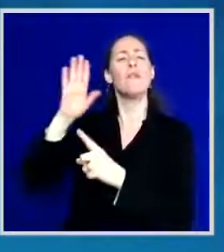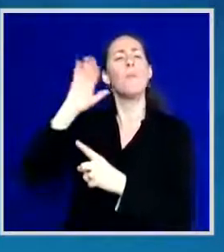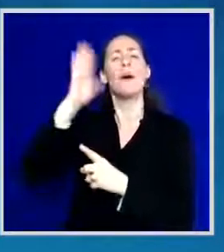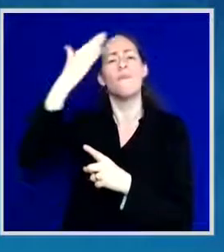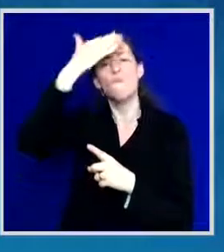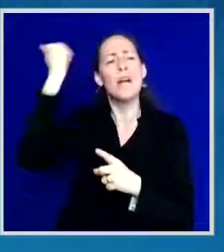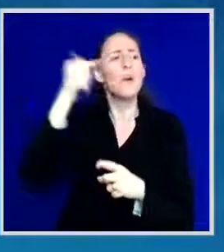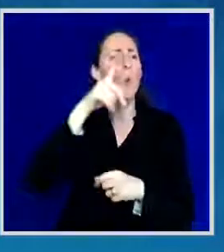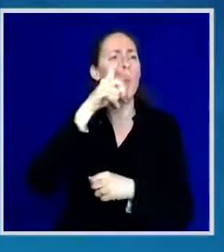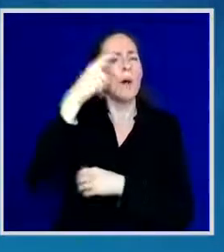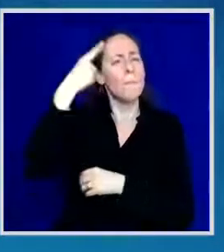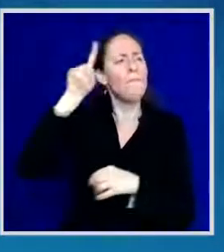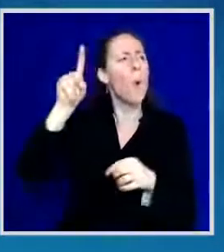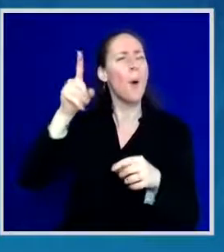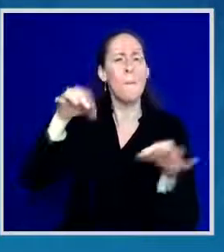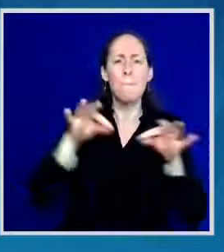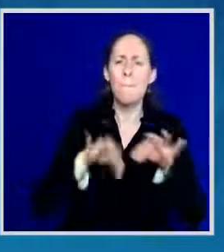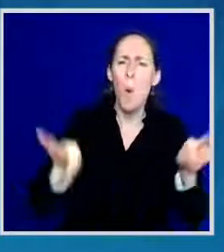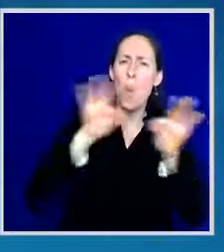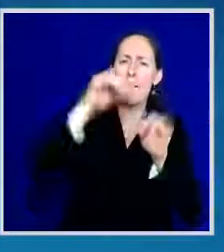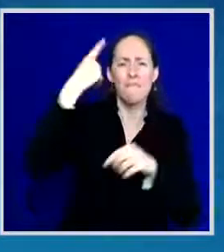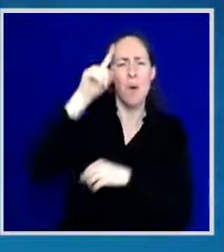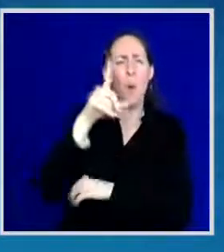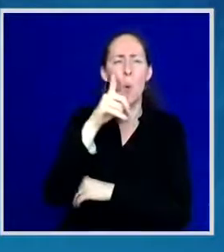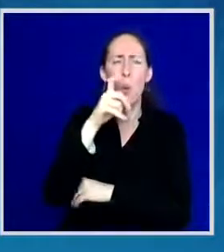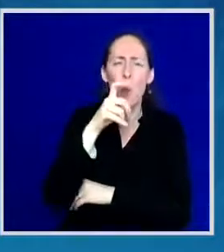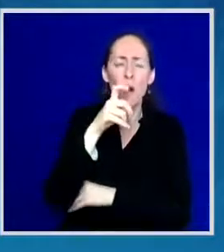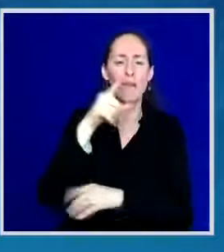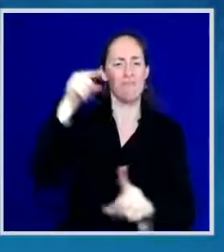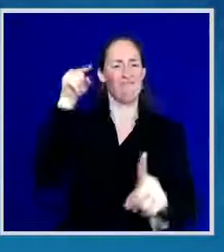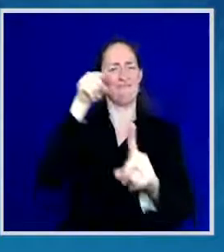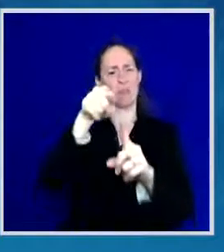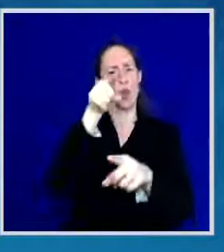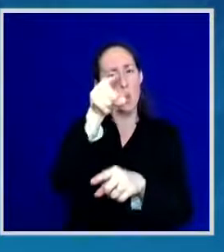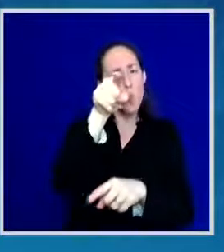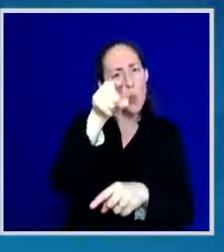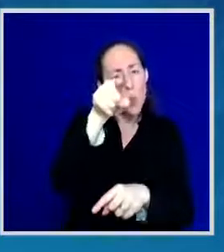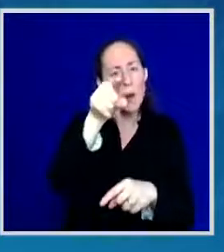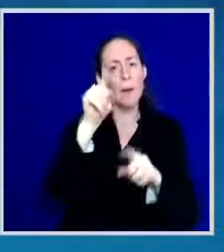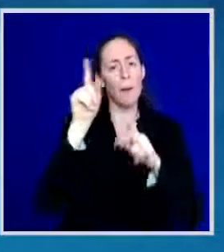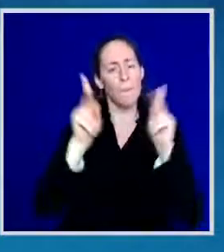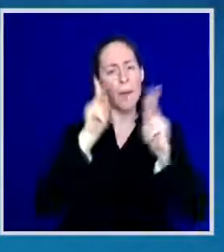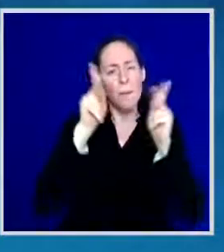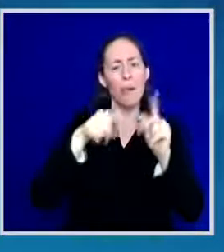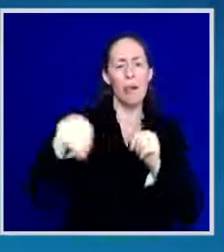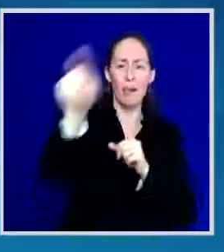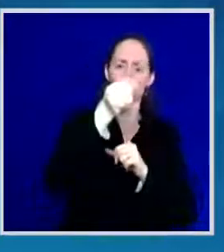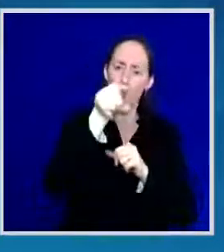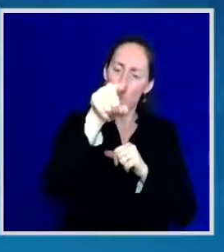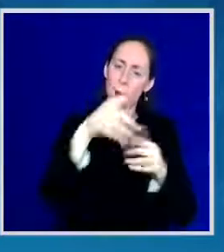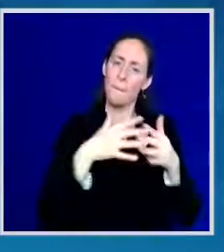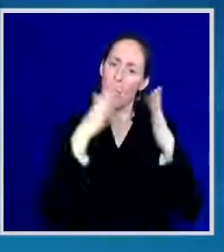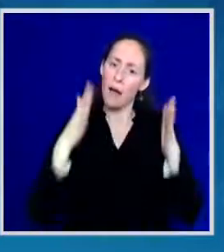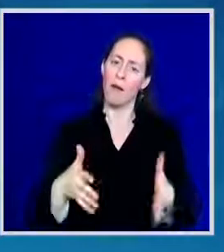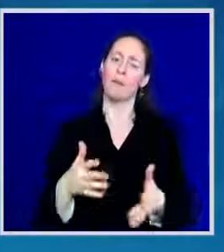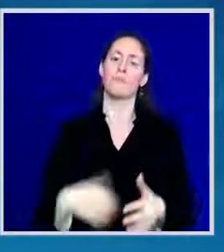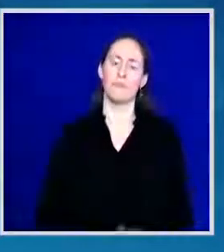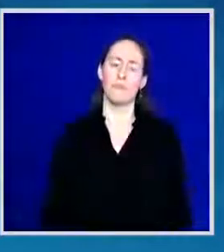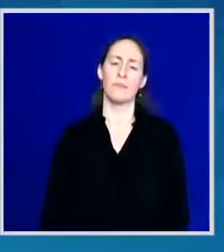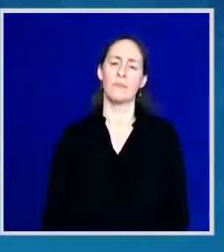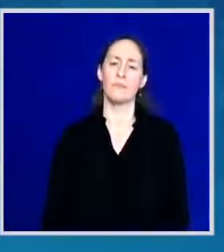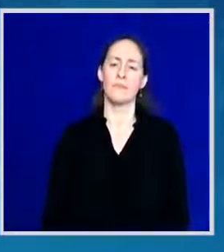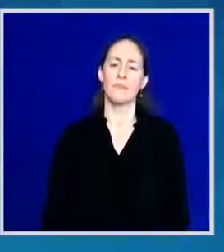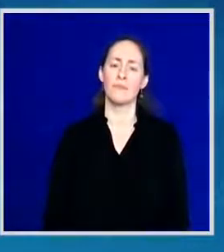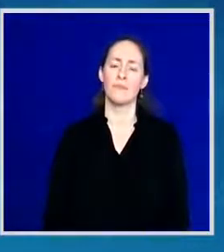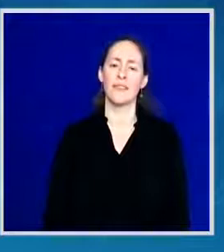for the American people. It is for the American people that we have delivered relief checks to